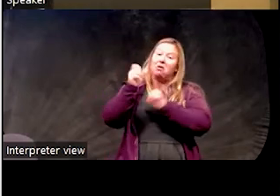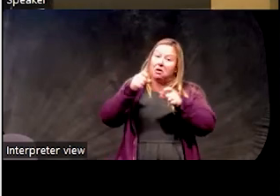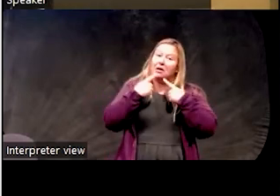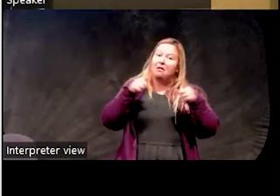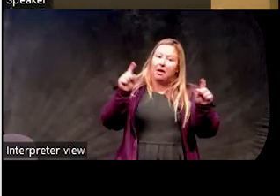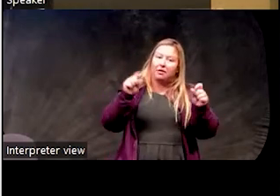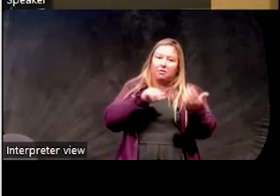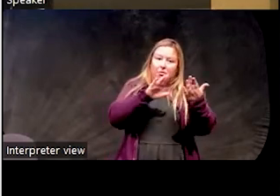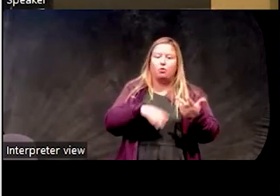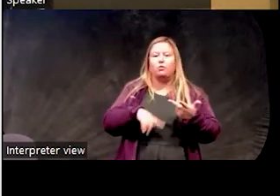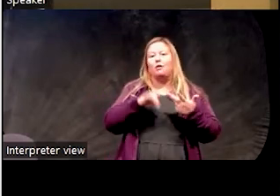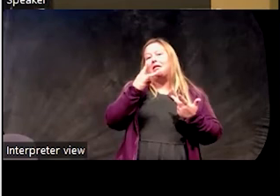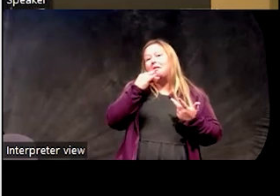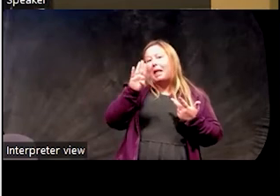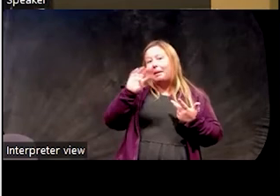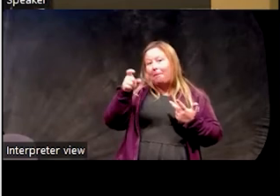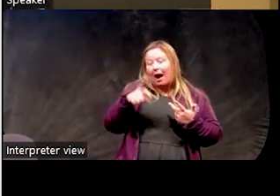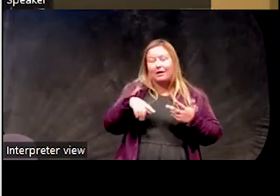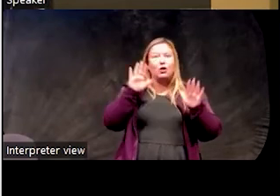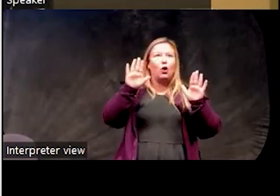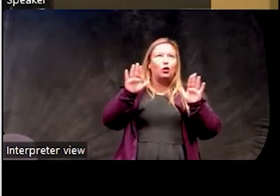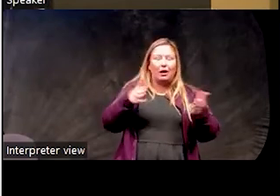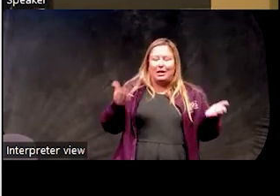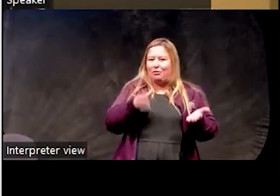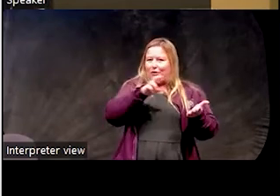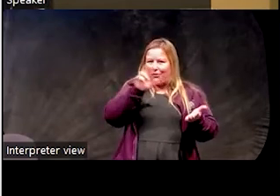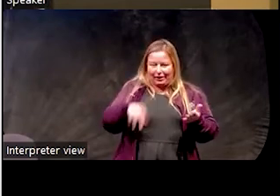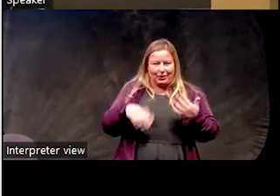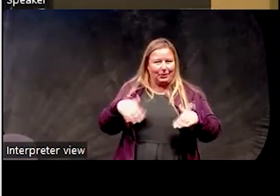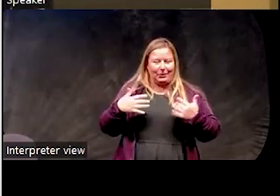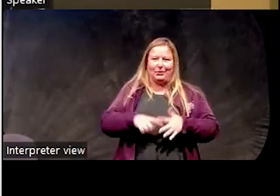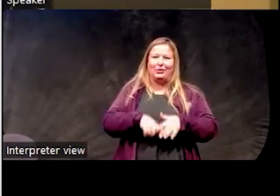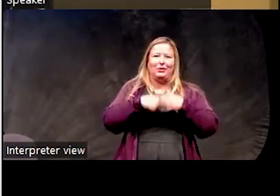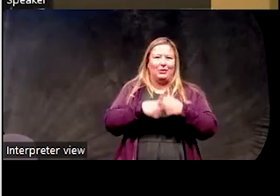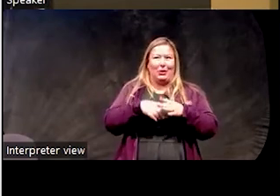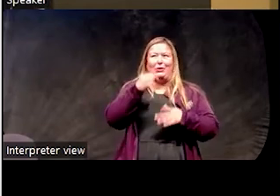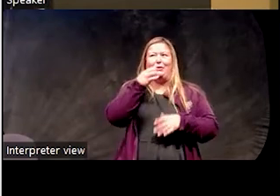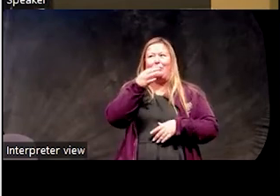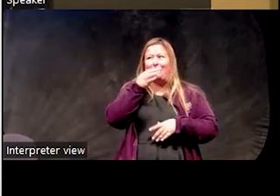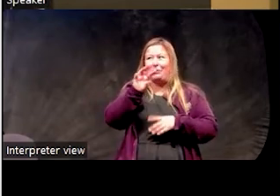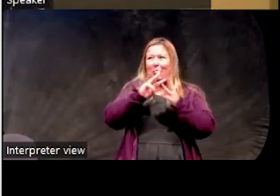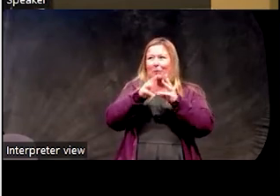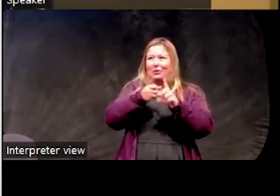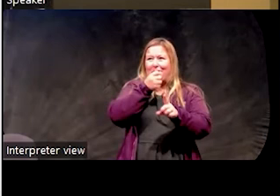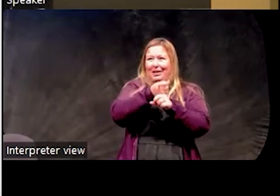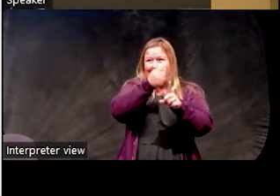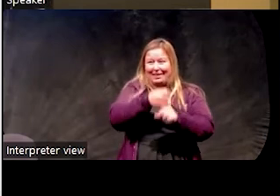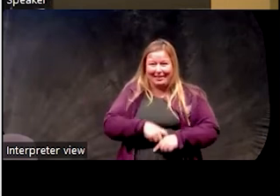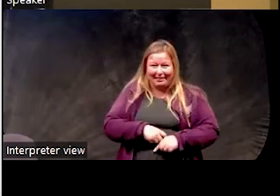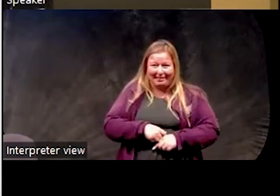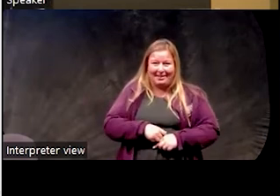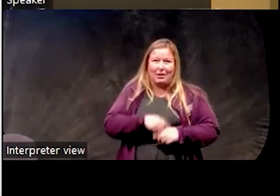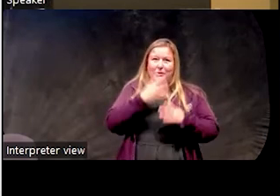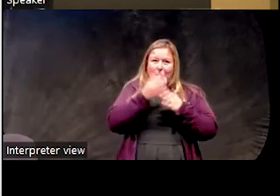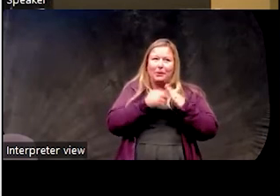effective strategy using a light box. Light box are great in Rochester starting really soon because we don't have the natural light.